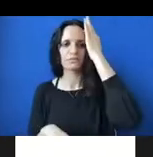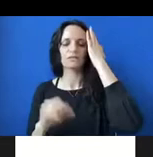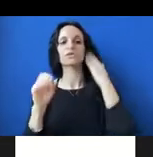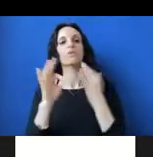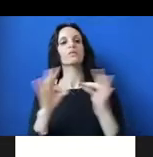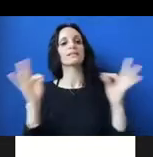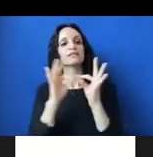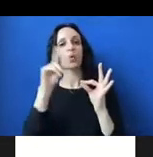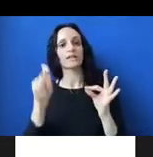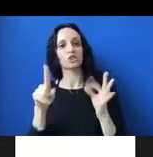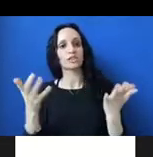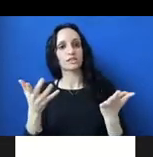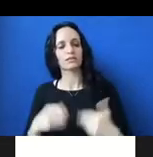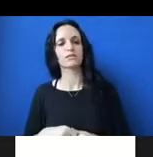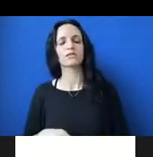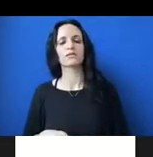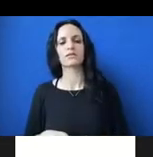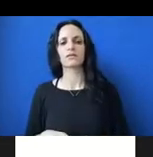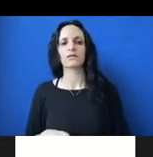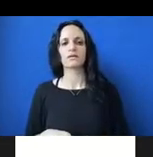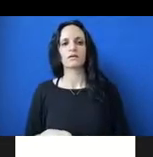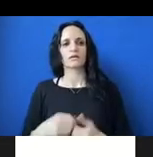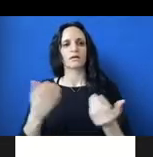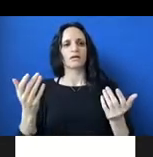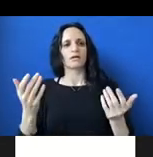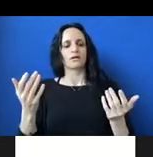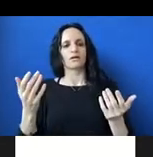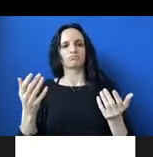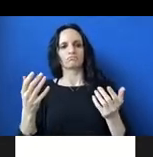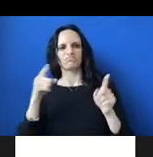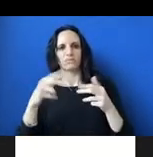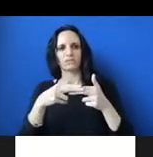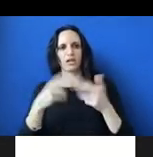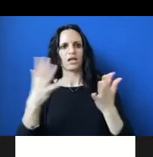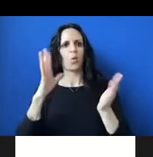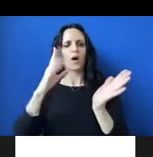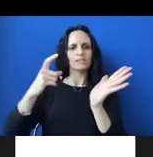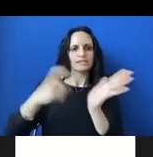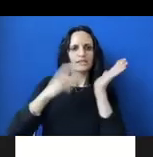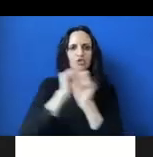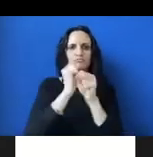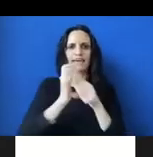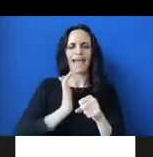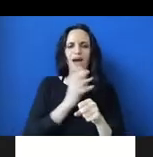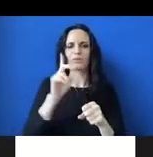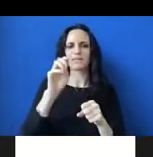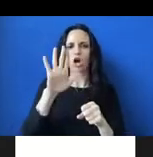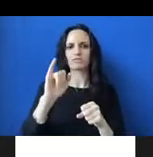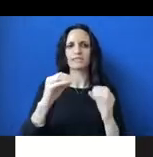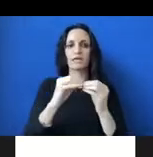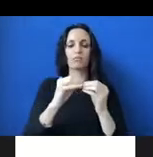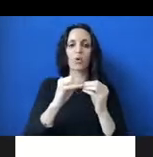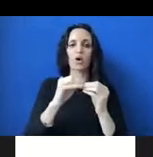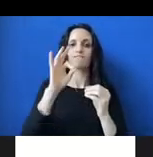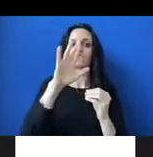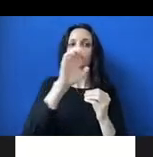is, what will it take to make our democracy more free and fair? And we wanted